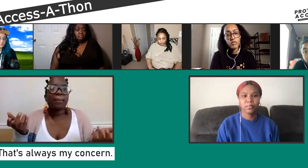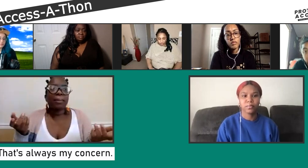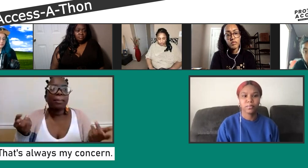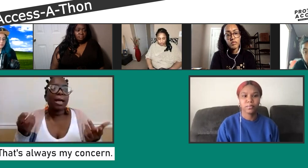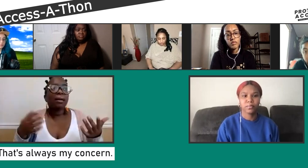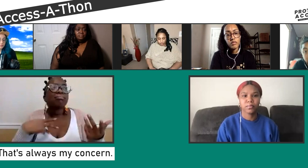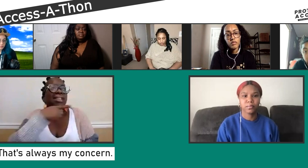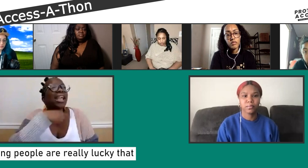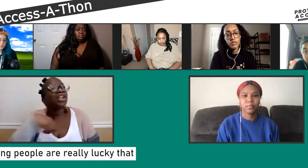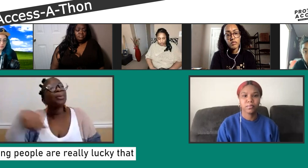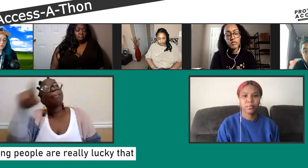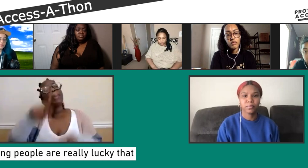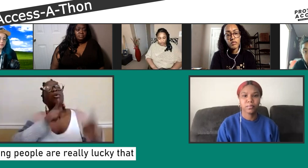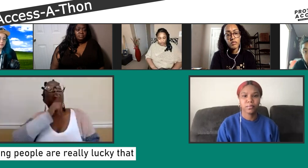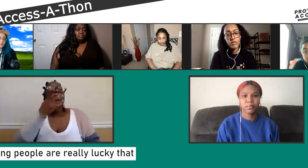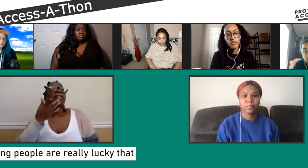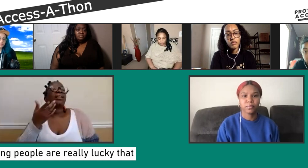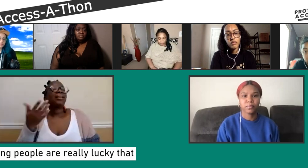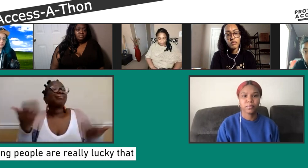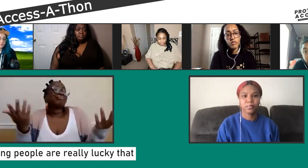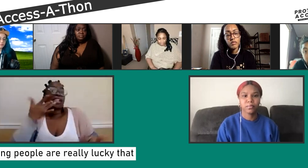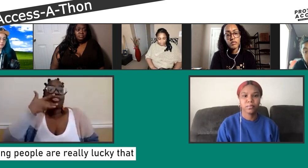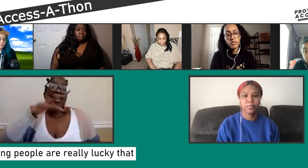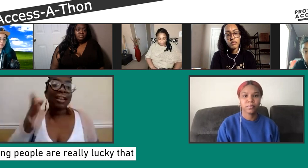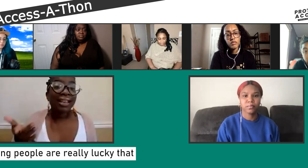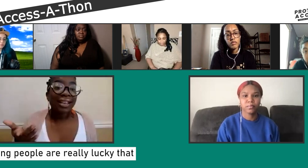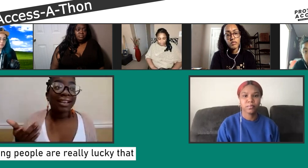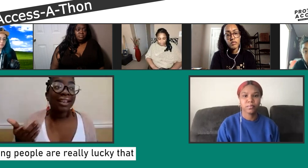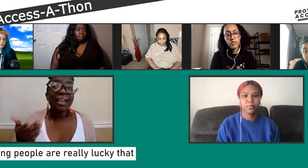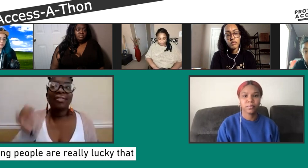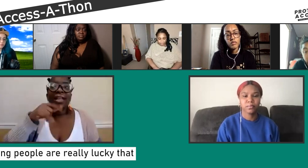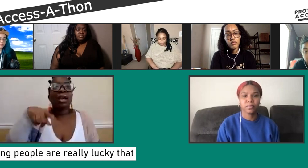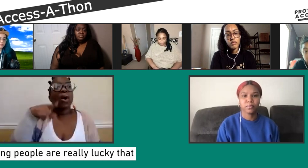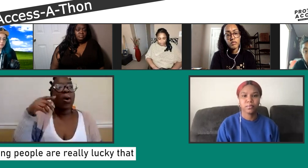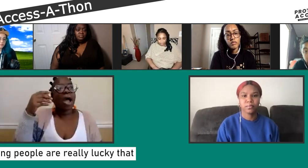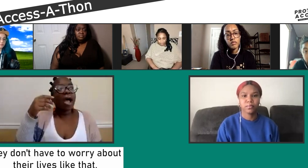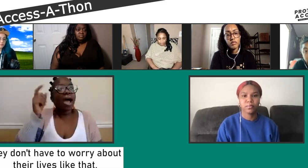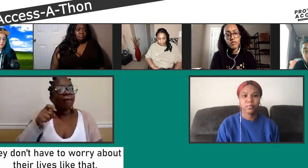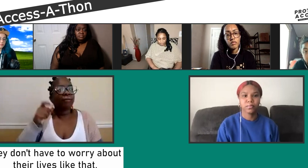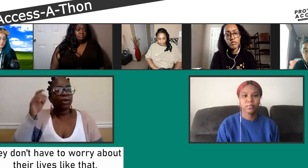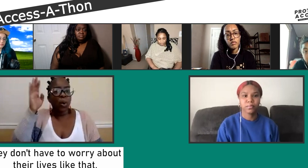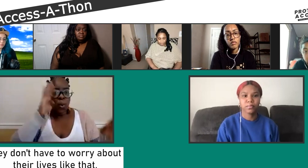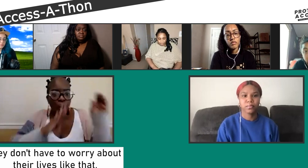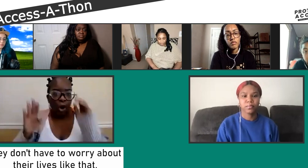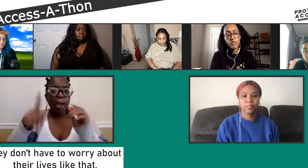paranoid if they don't have access, and so just people just really, there's some people that are just lucky.